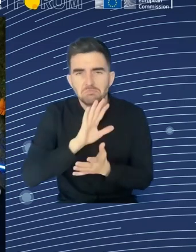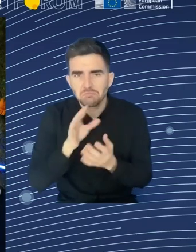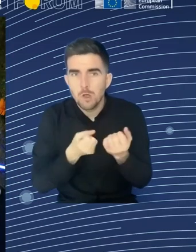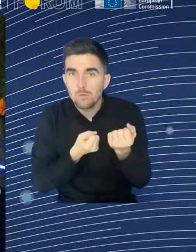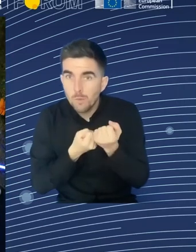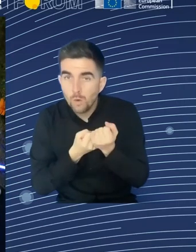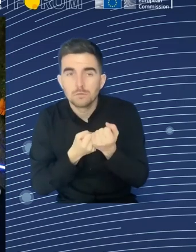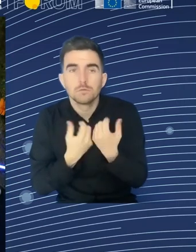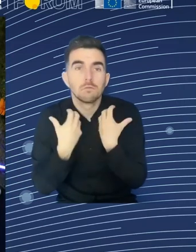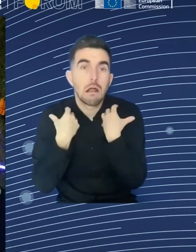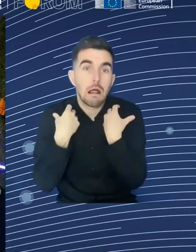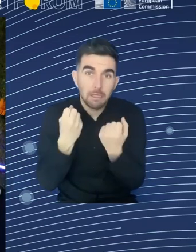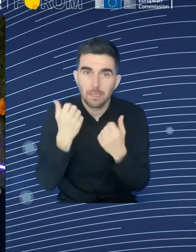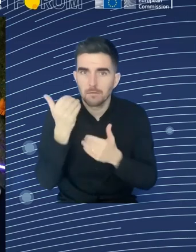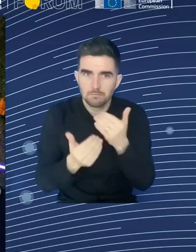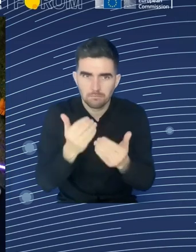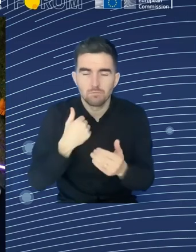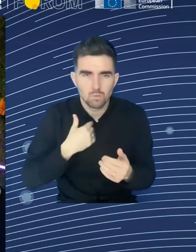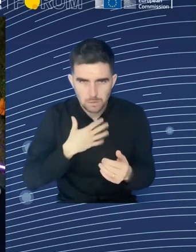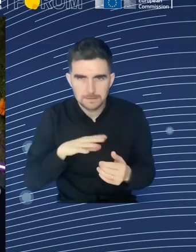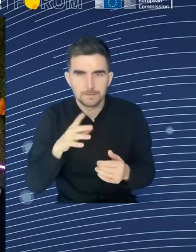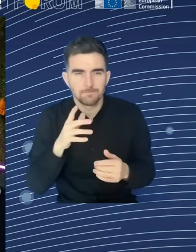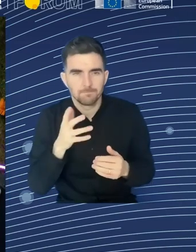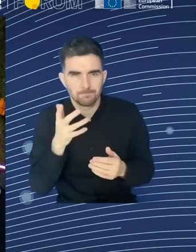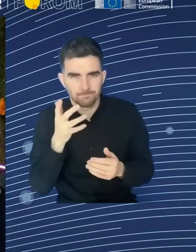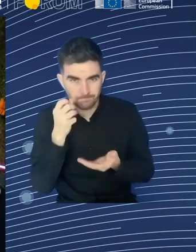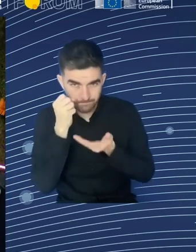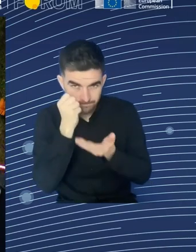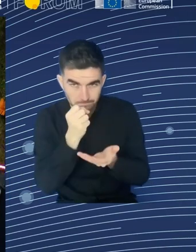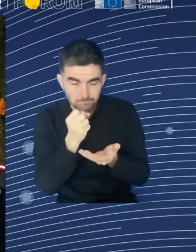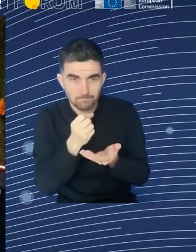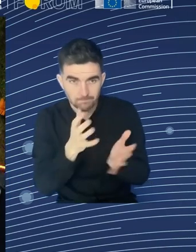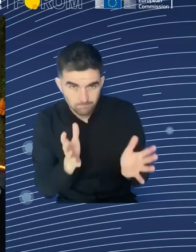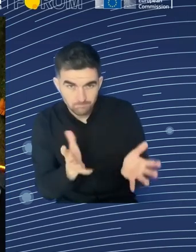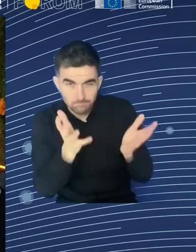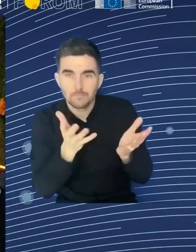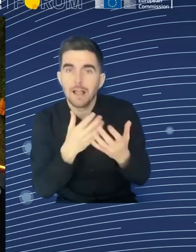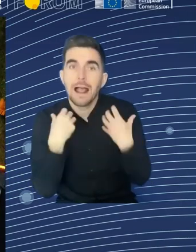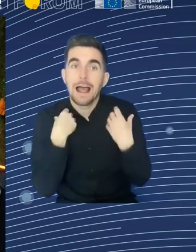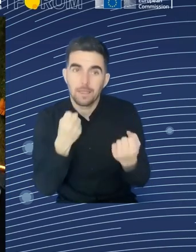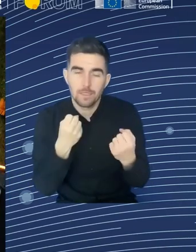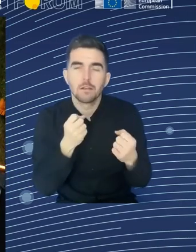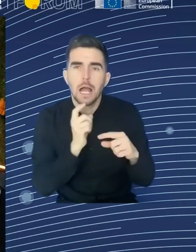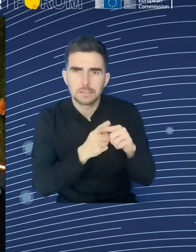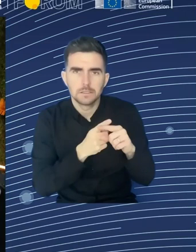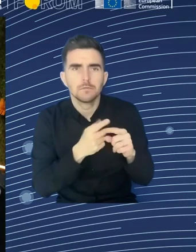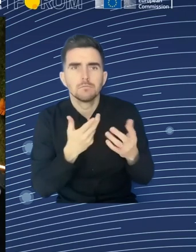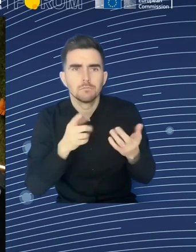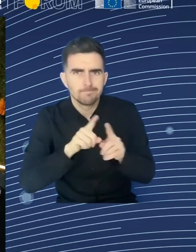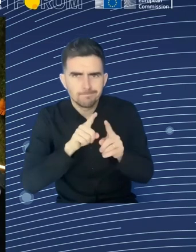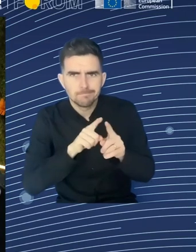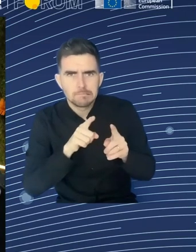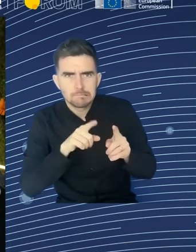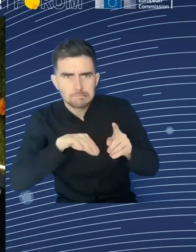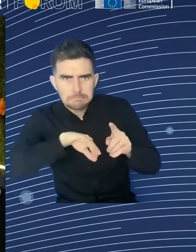mechanisms that are there, including healthy lifestyles and others. So it's